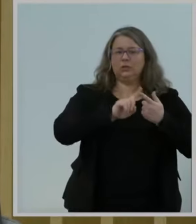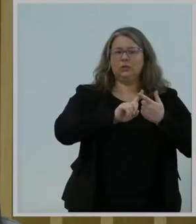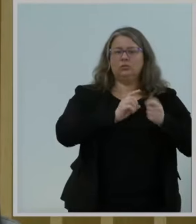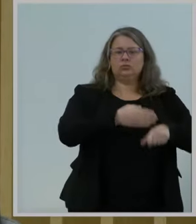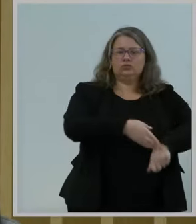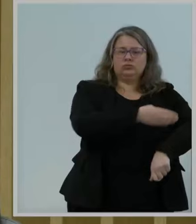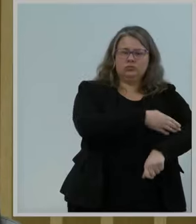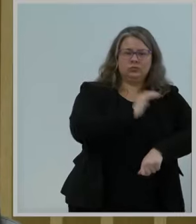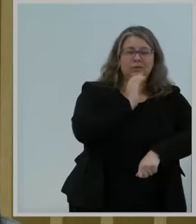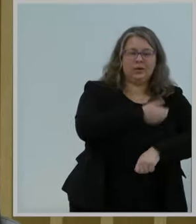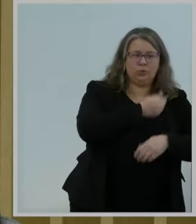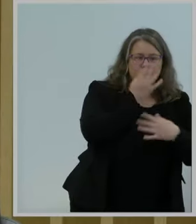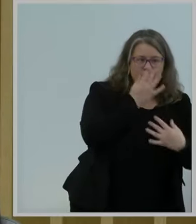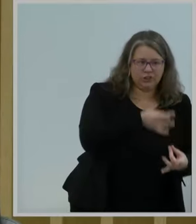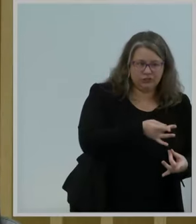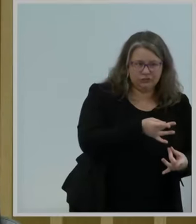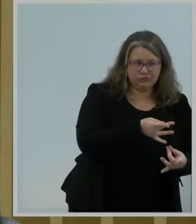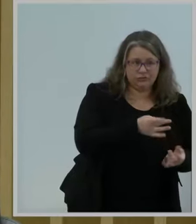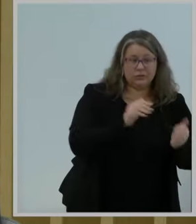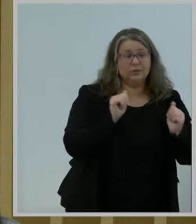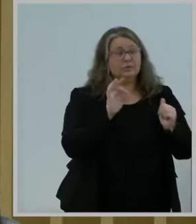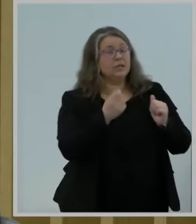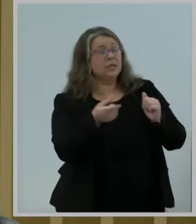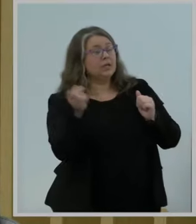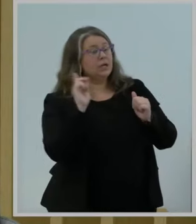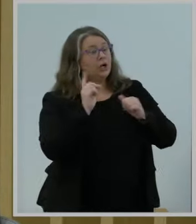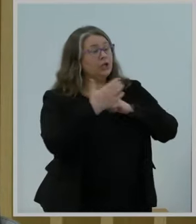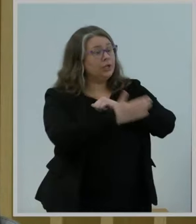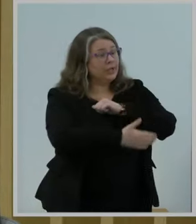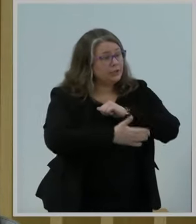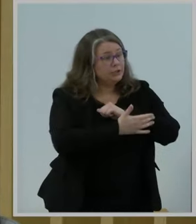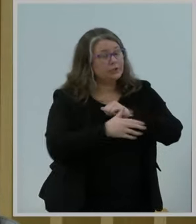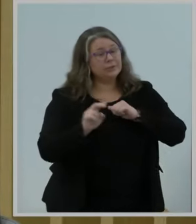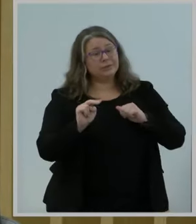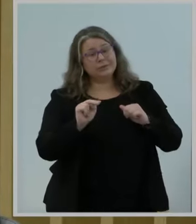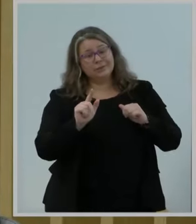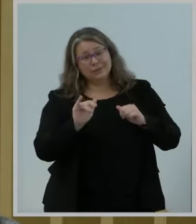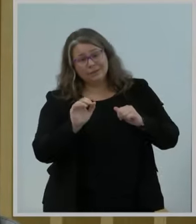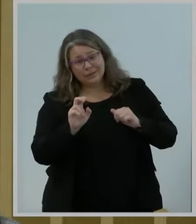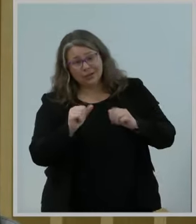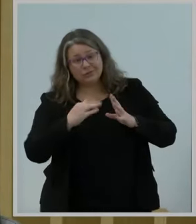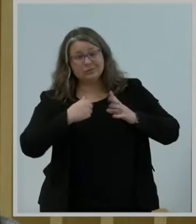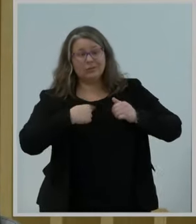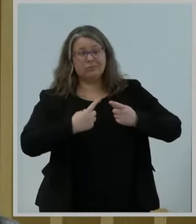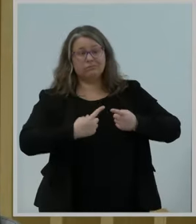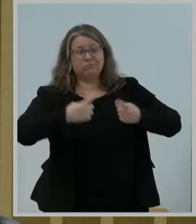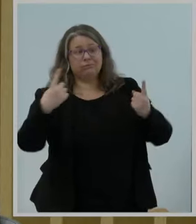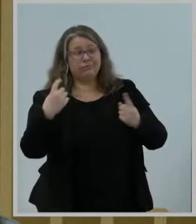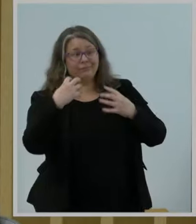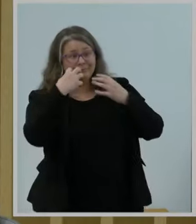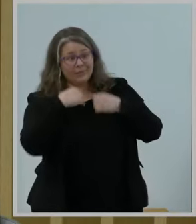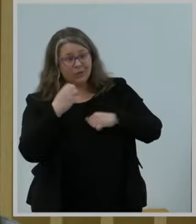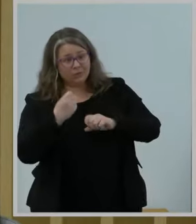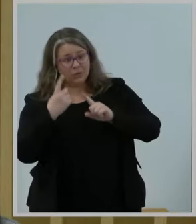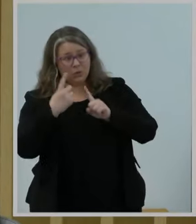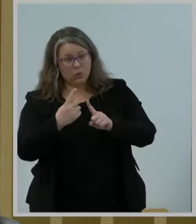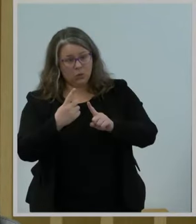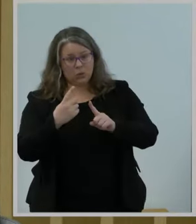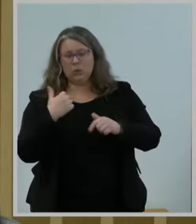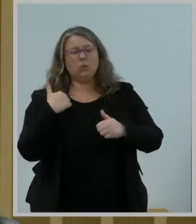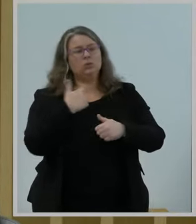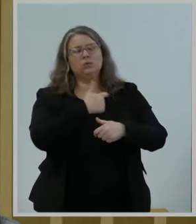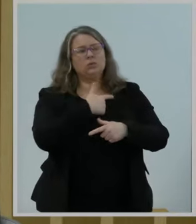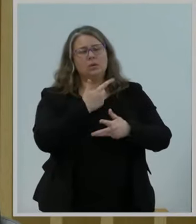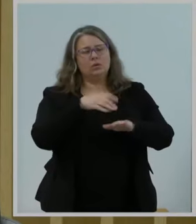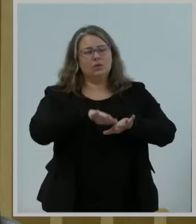share our values or goals. That's why I argued in early 2021 for the FCC to keep acting